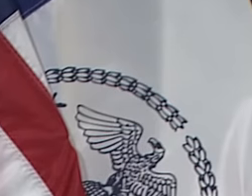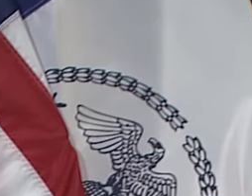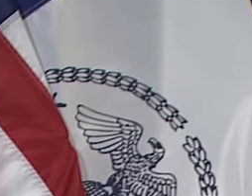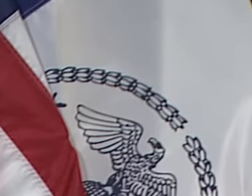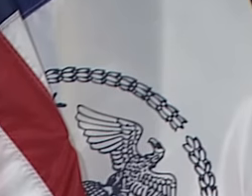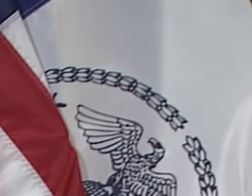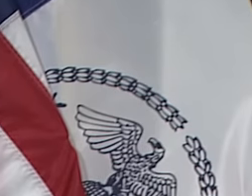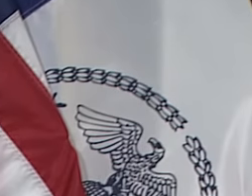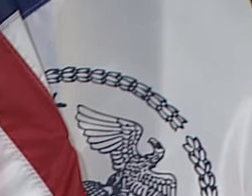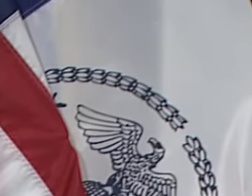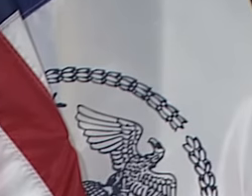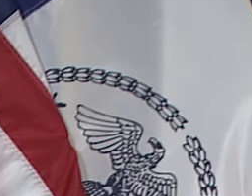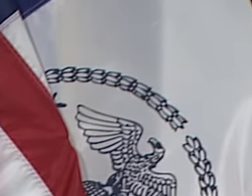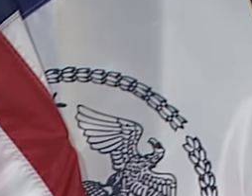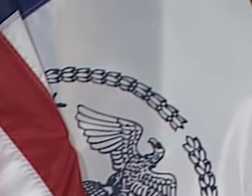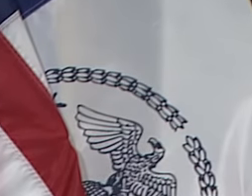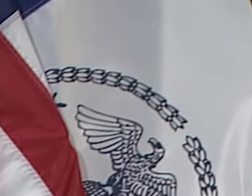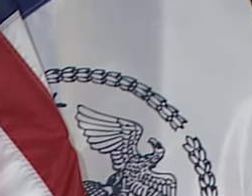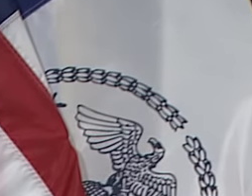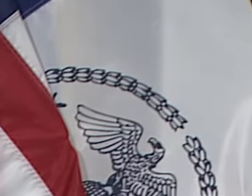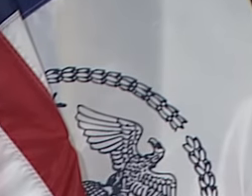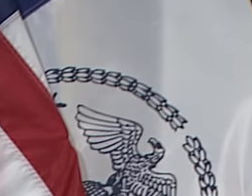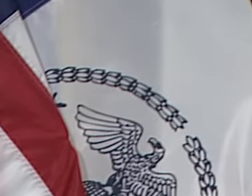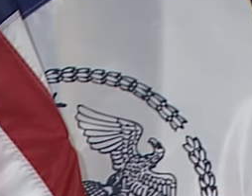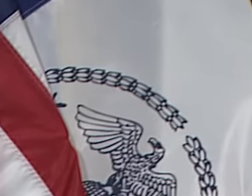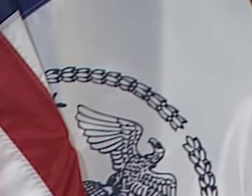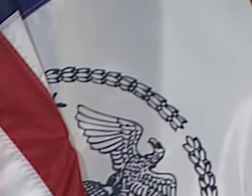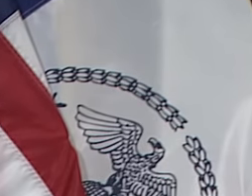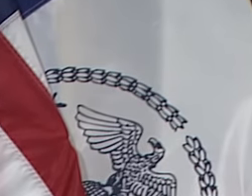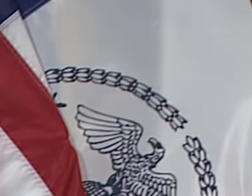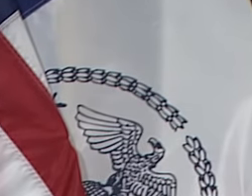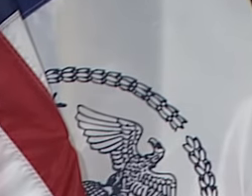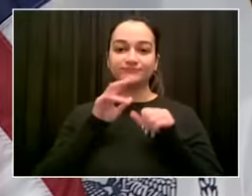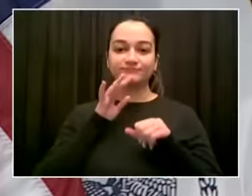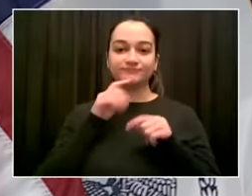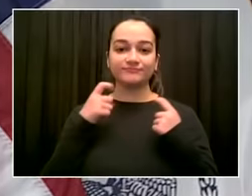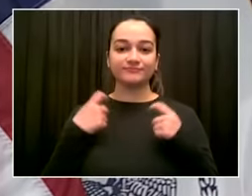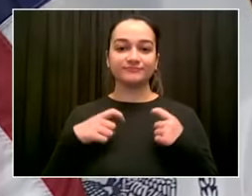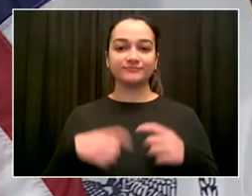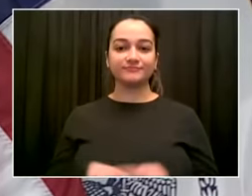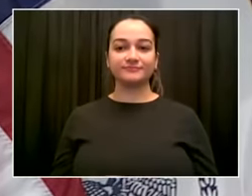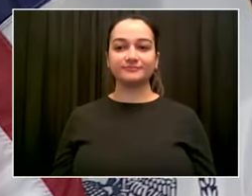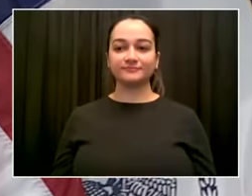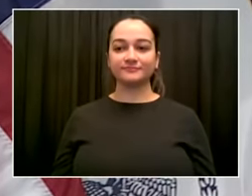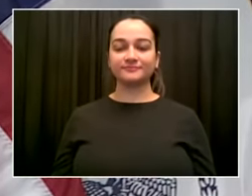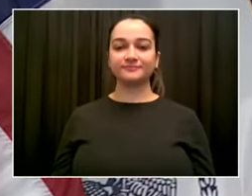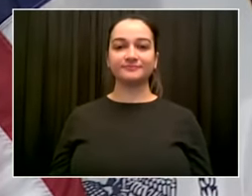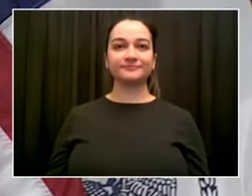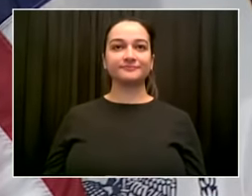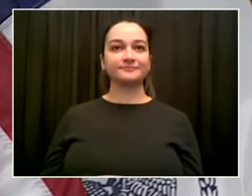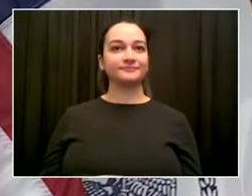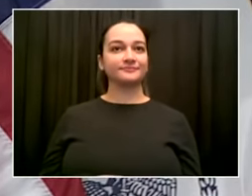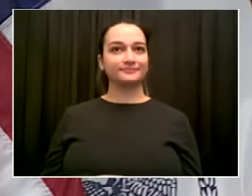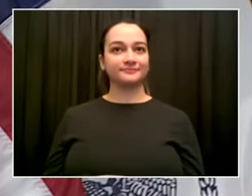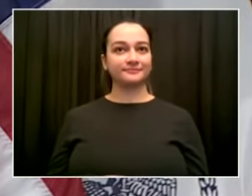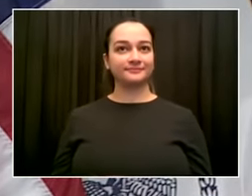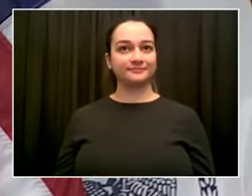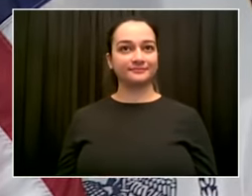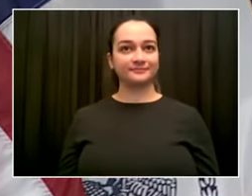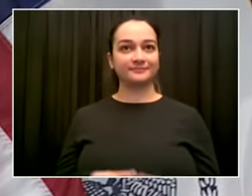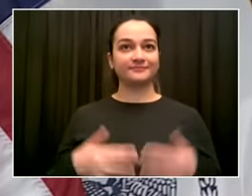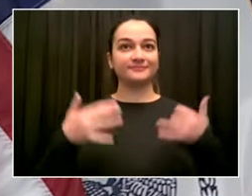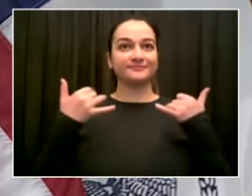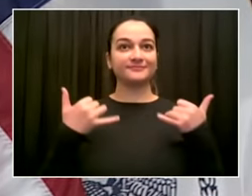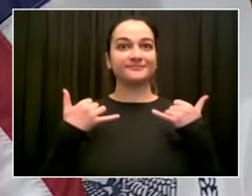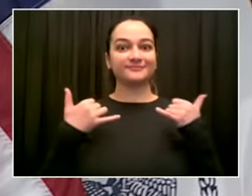a city that is for everyone. With that, let's turn to our colleagues in the media. Please let me